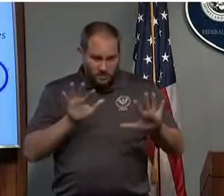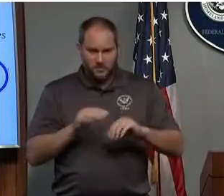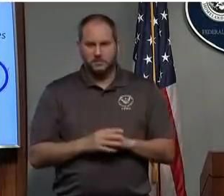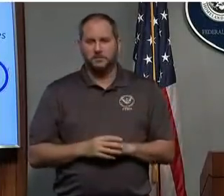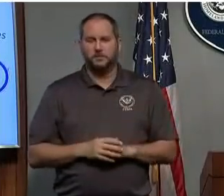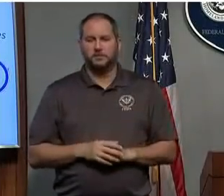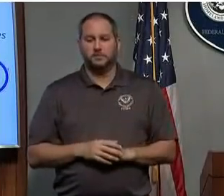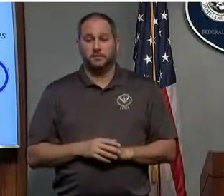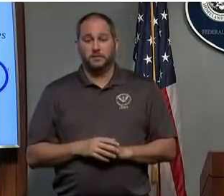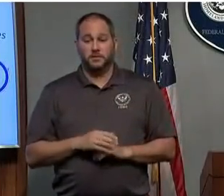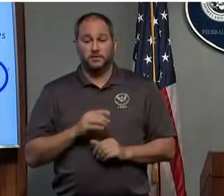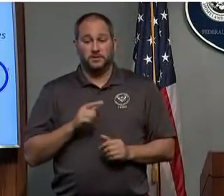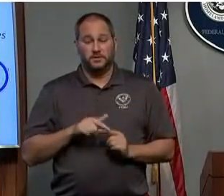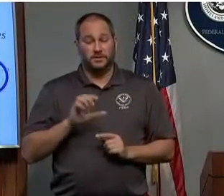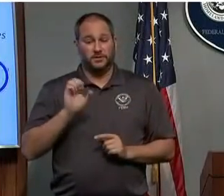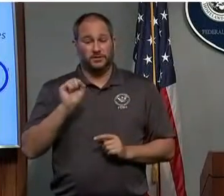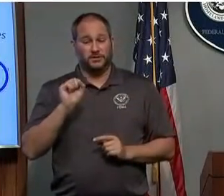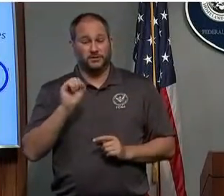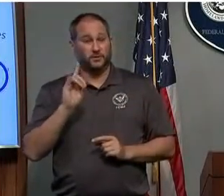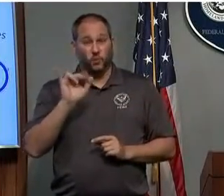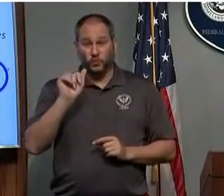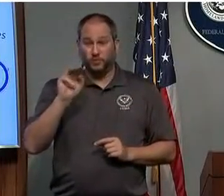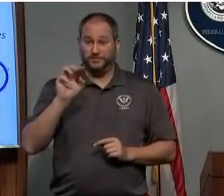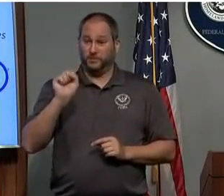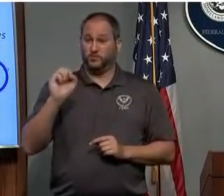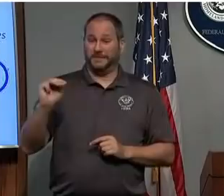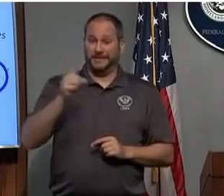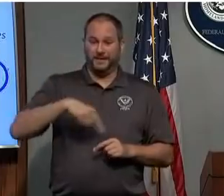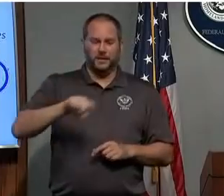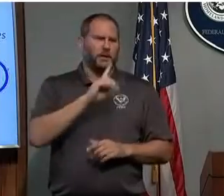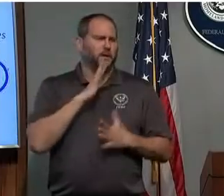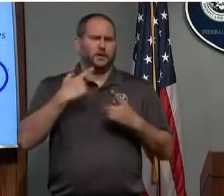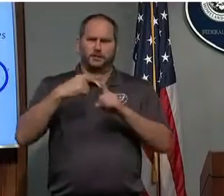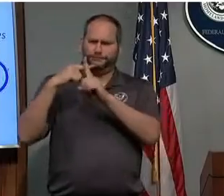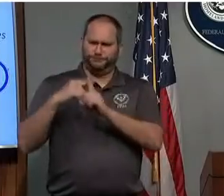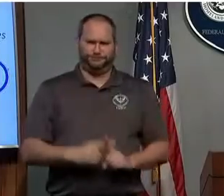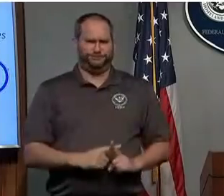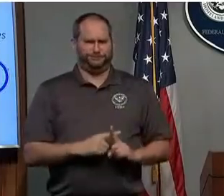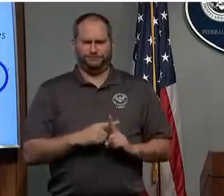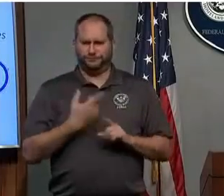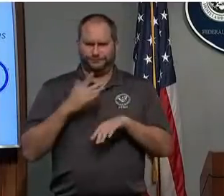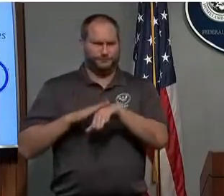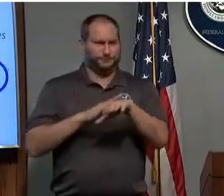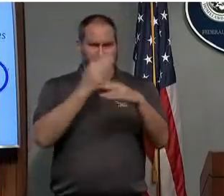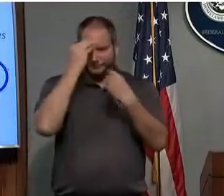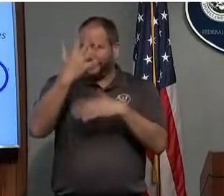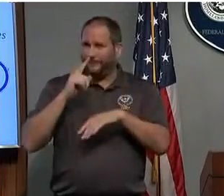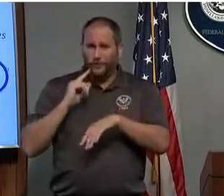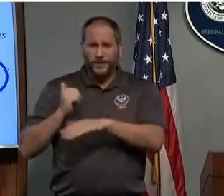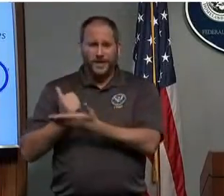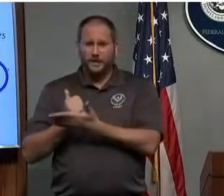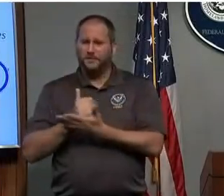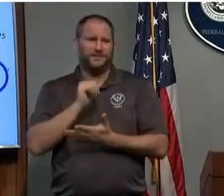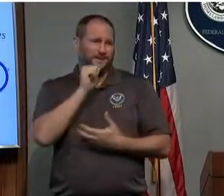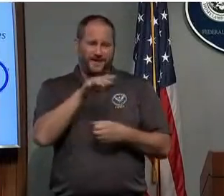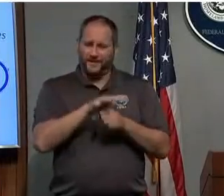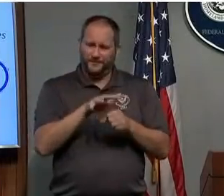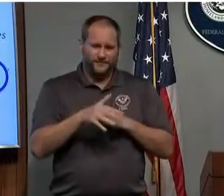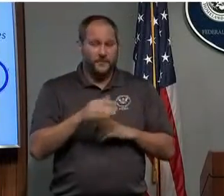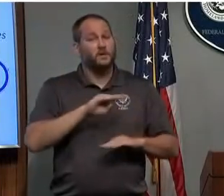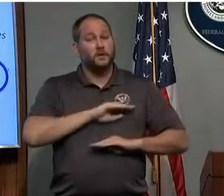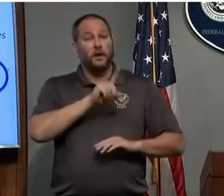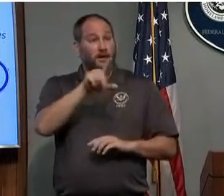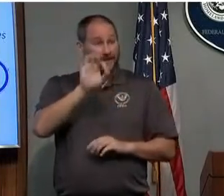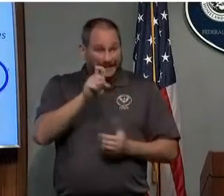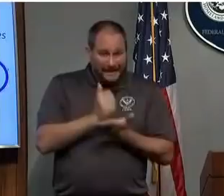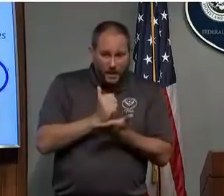reasons. We can't stress strongly enough that people in distress need to call 911 if they're able to do so. Some of the lessons we learned and incorporated during